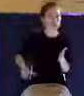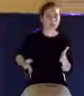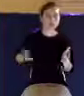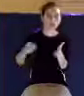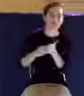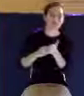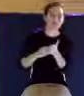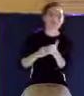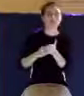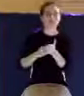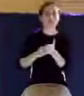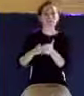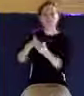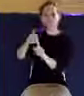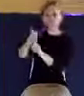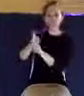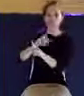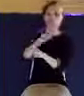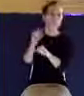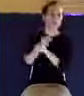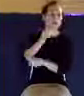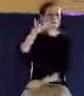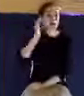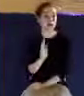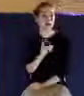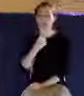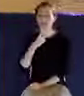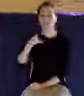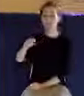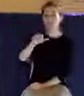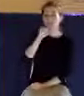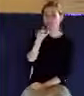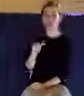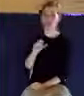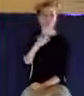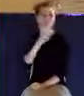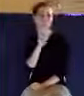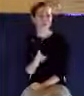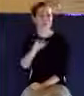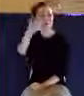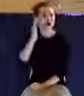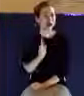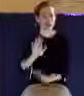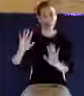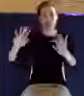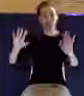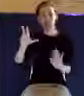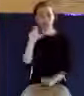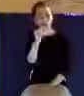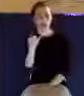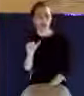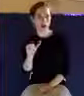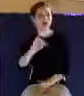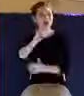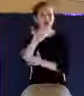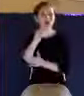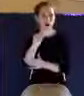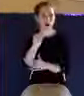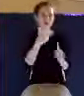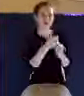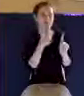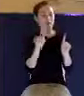Jesus was not who he says he was. And John, like a lawyer, calls in witnesses